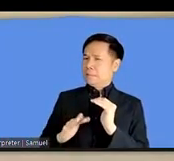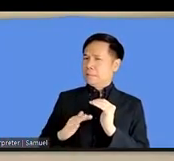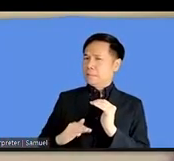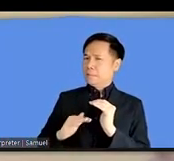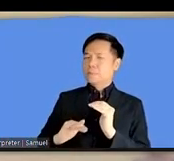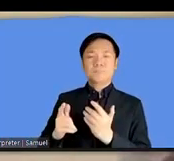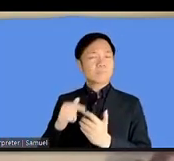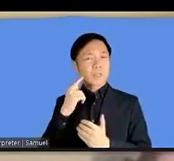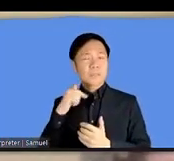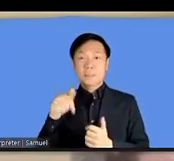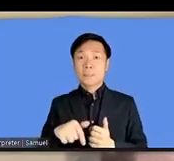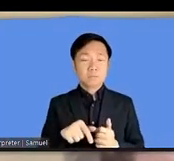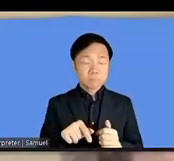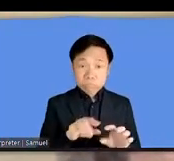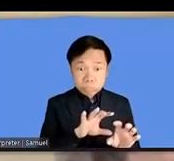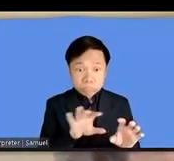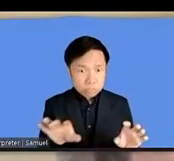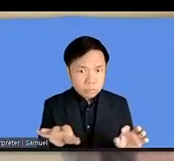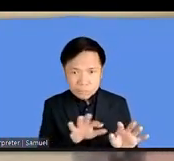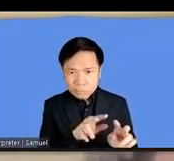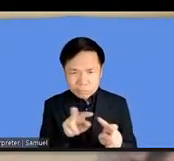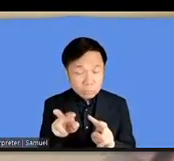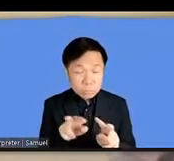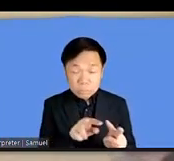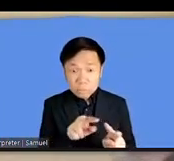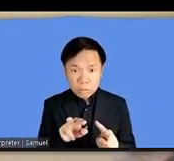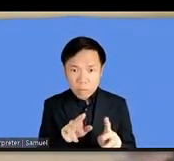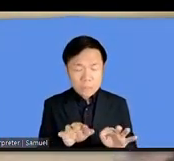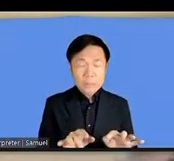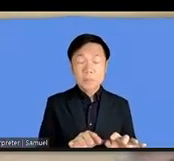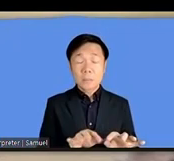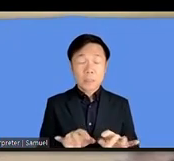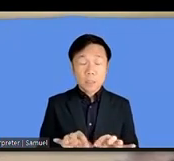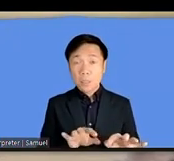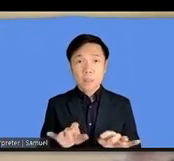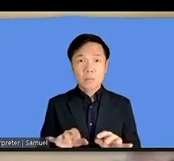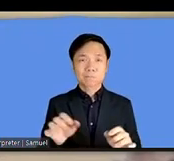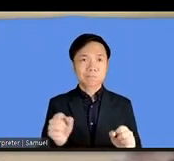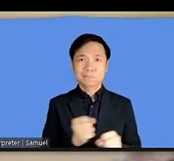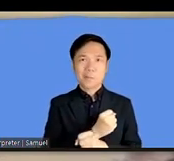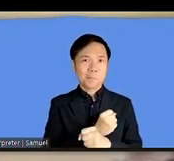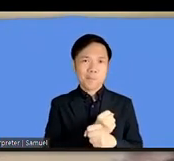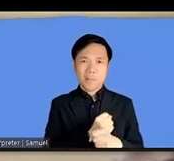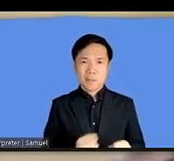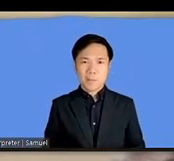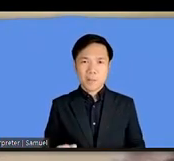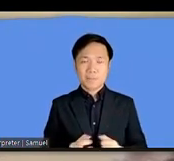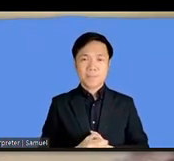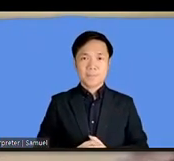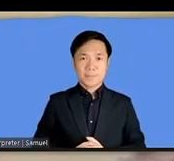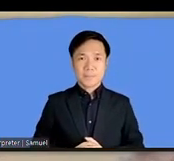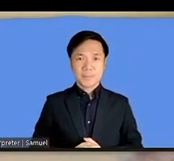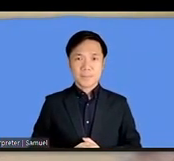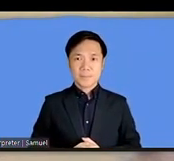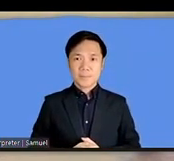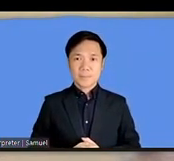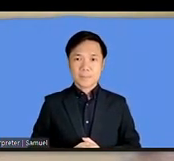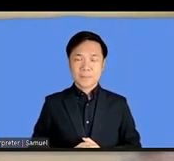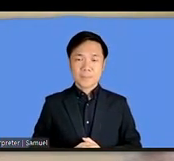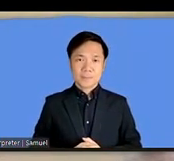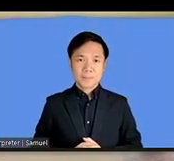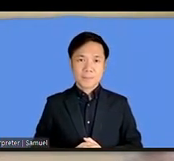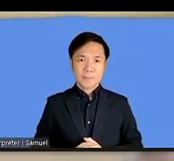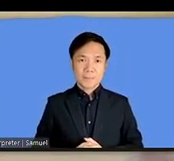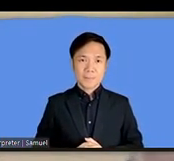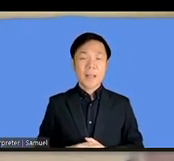uh would be a difficult one to navigate secondly uh with regards to physical